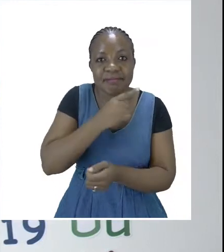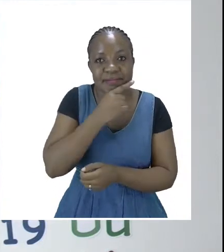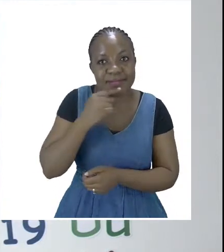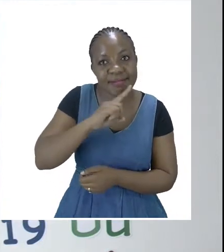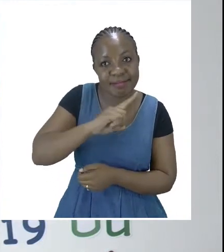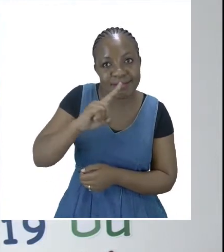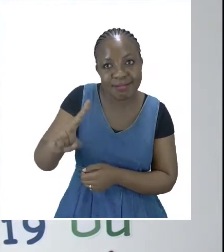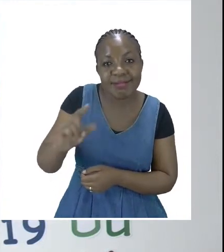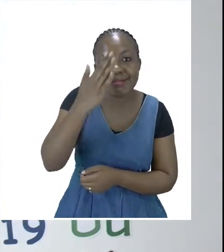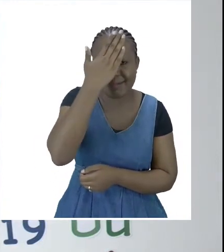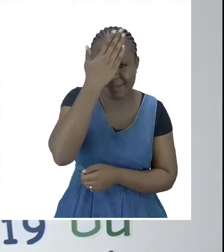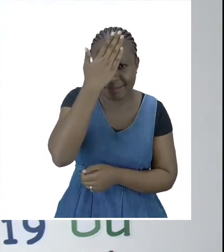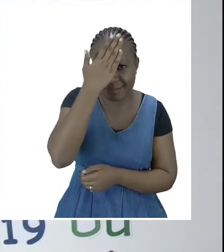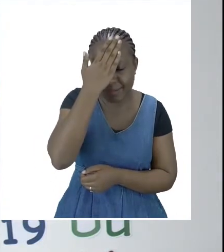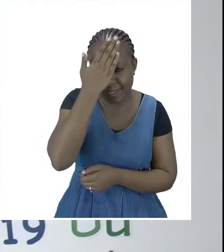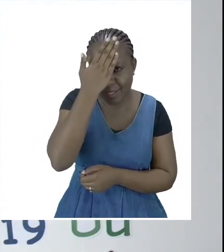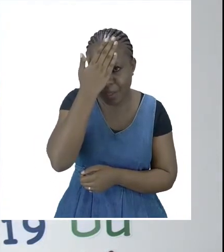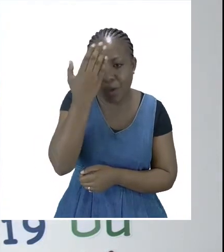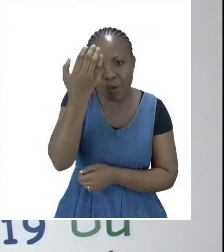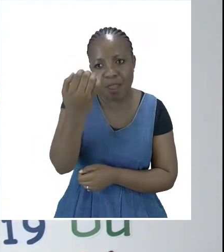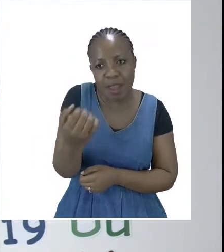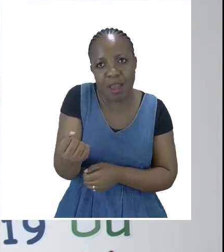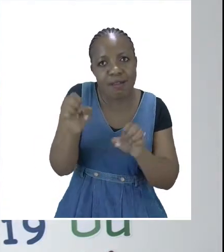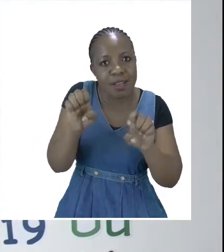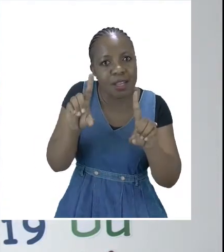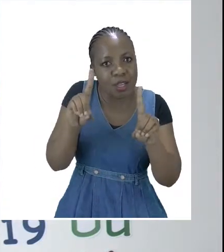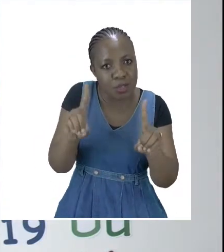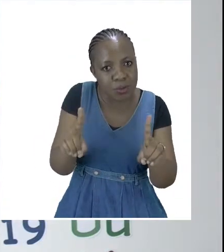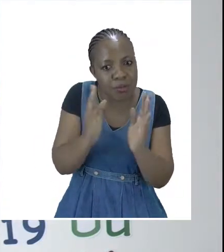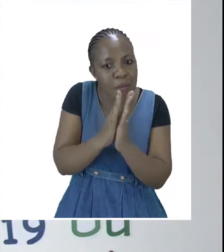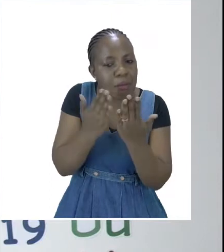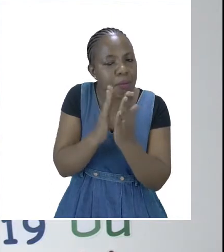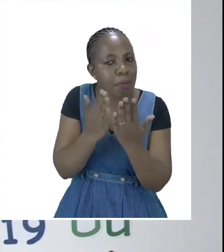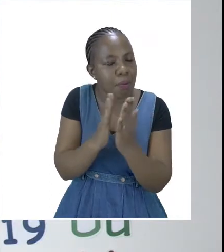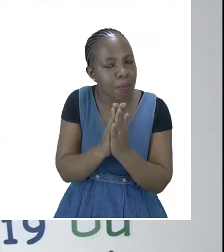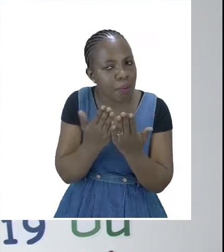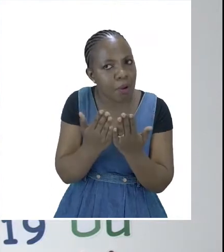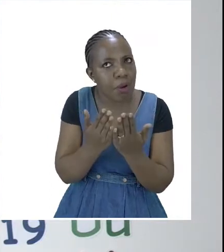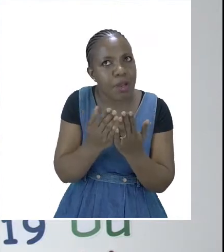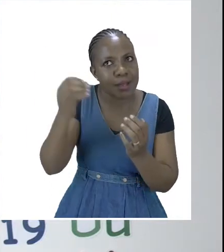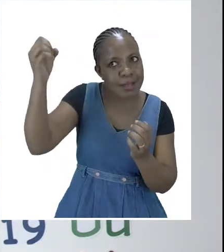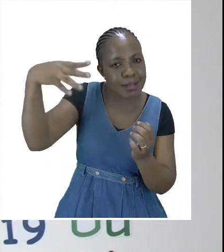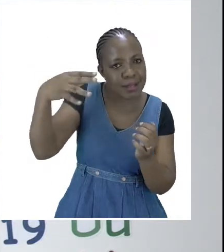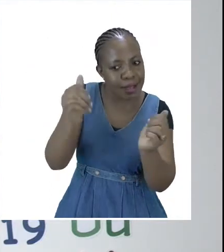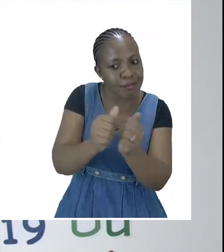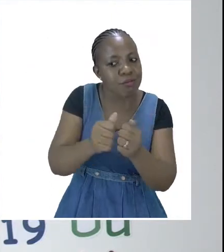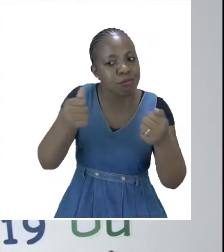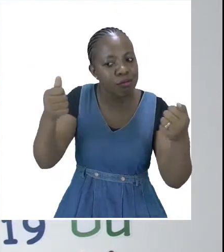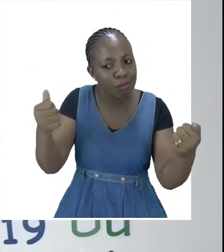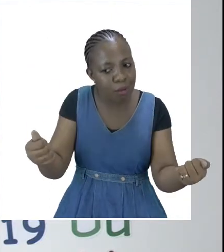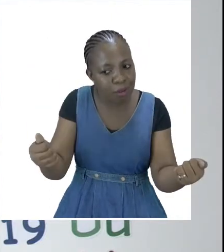education booklet in our daily newspaper street sales or at your school